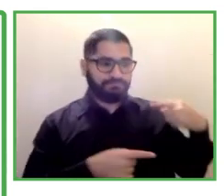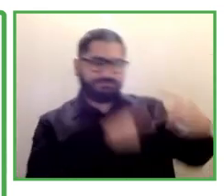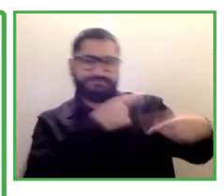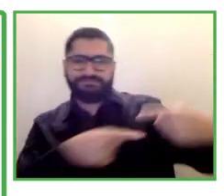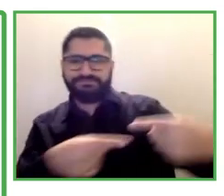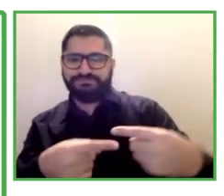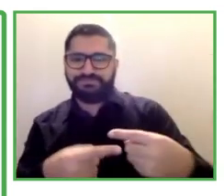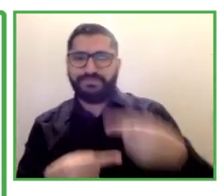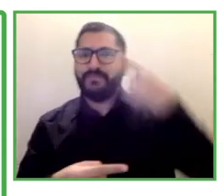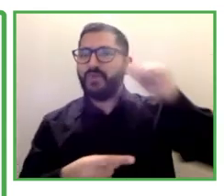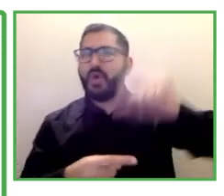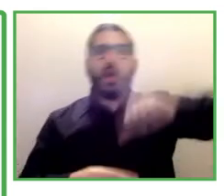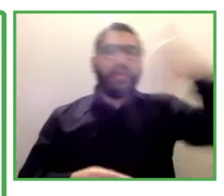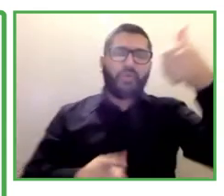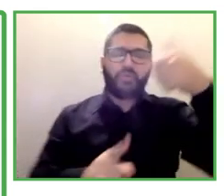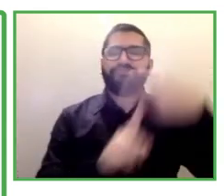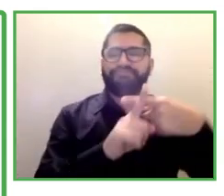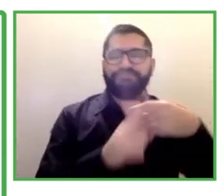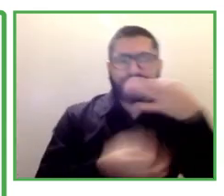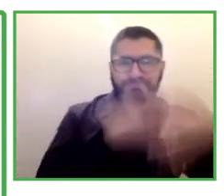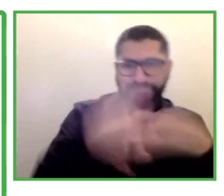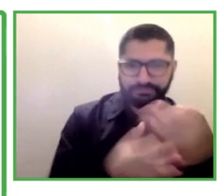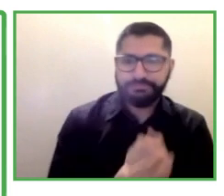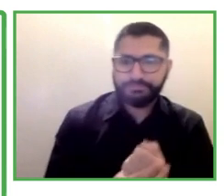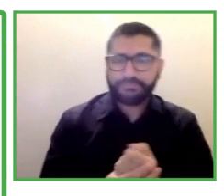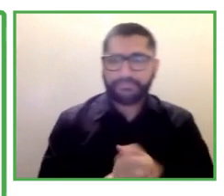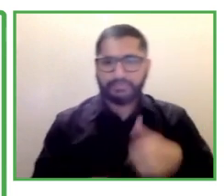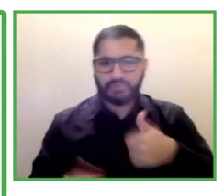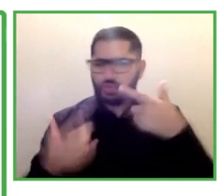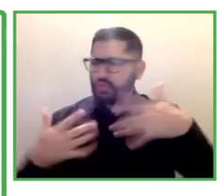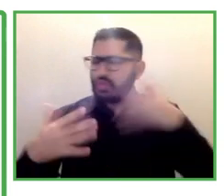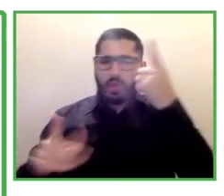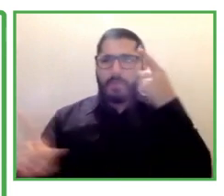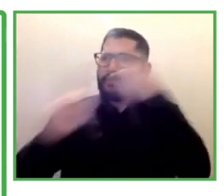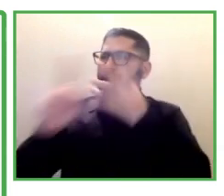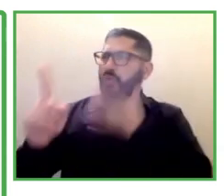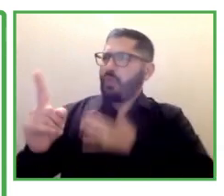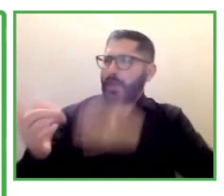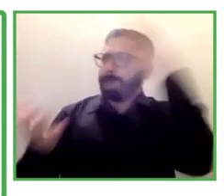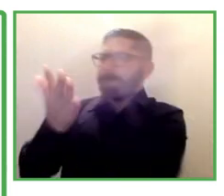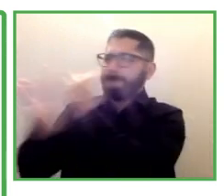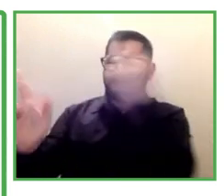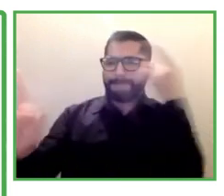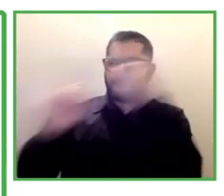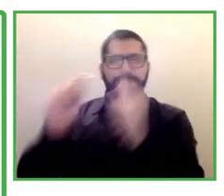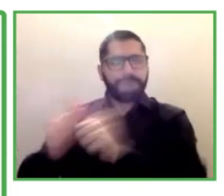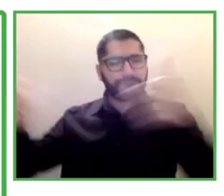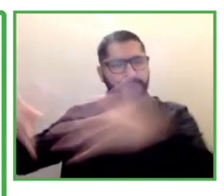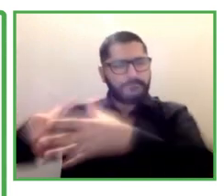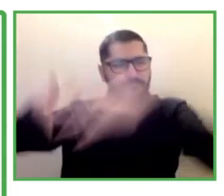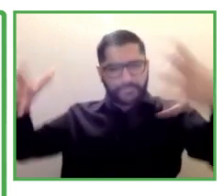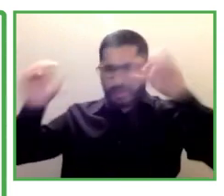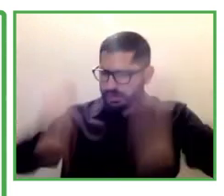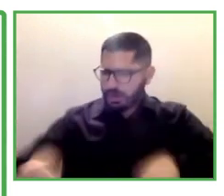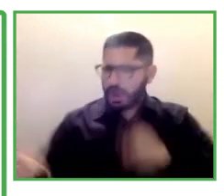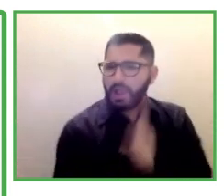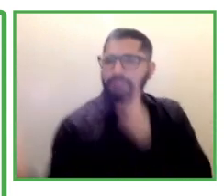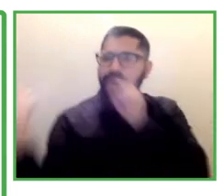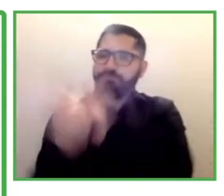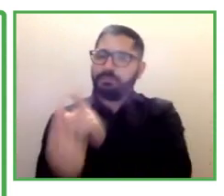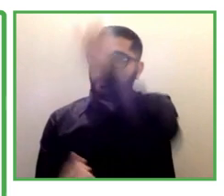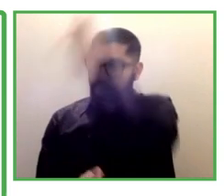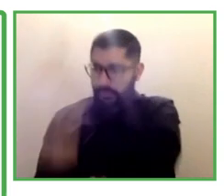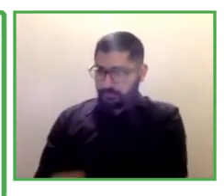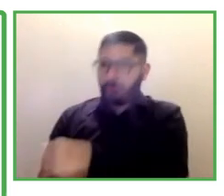a person with disability, whether it's for internship or for employment, many times the reaction I get is, you want me?